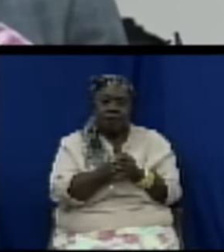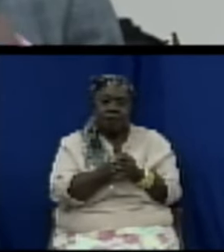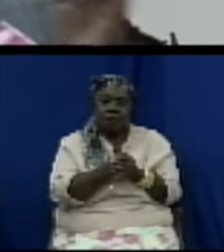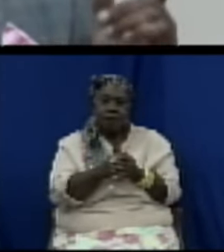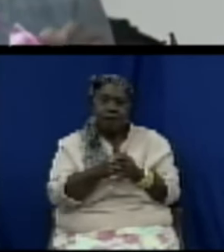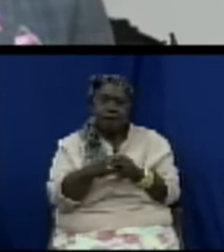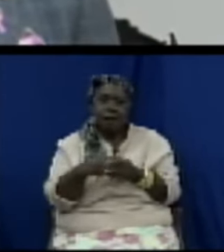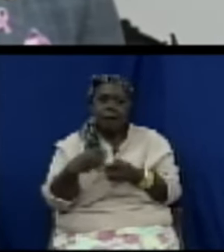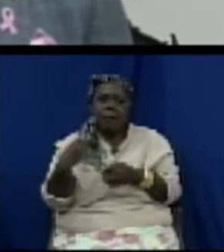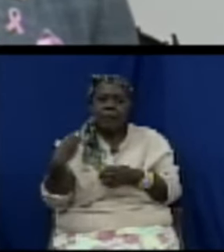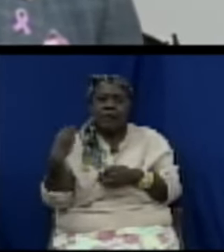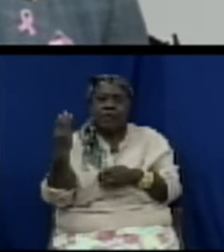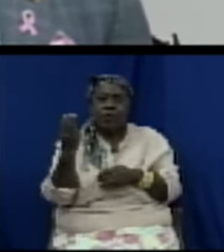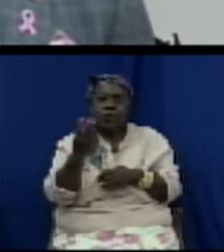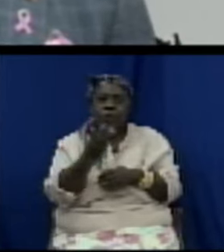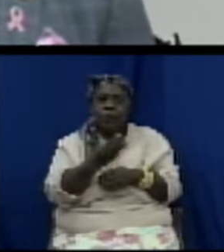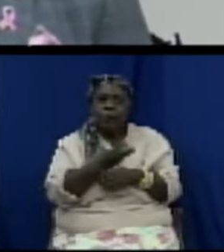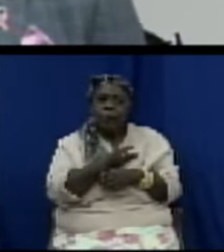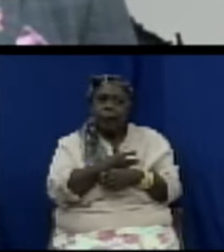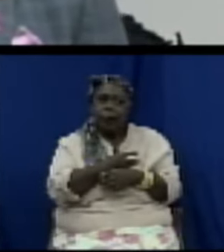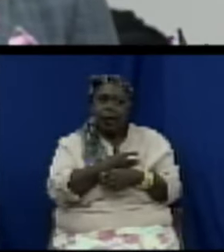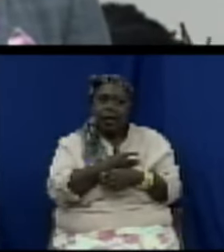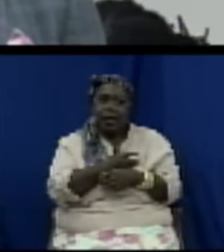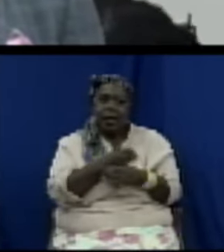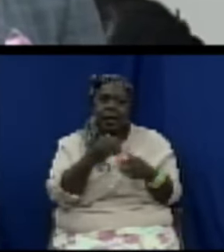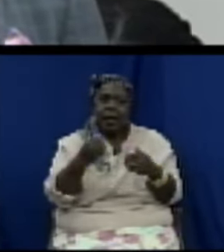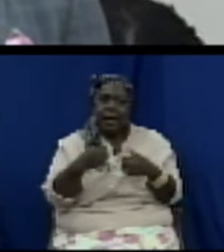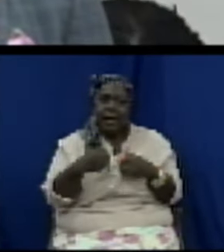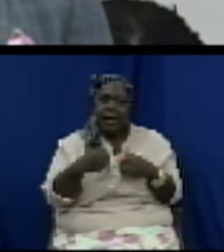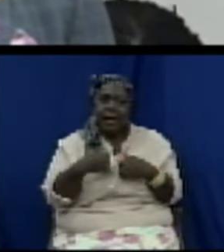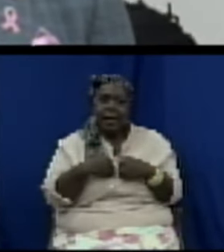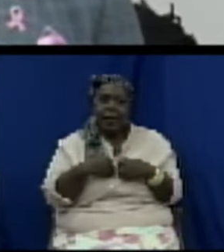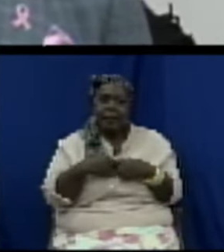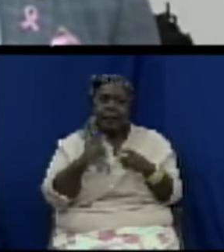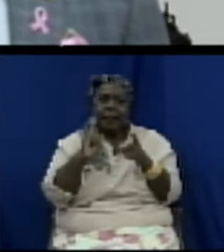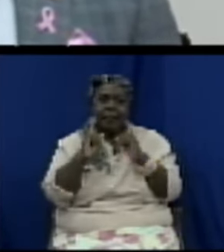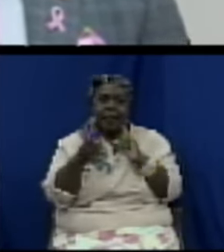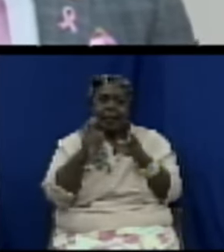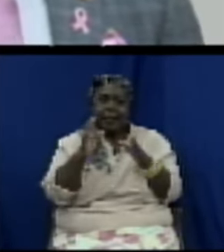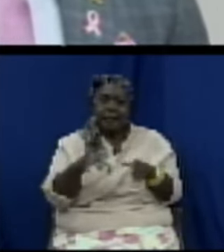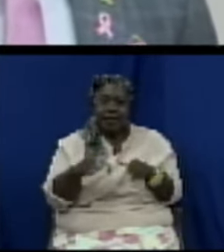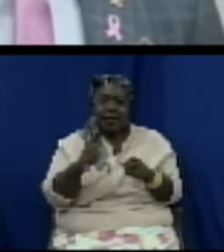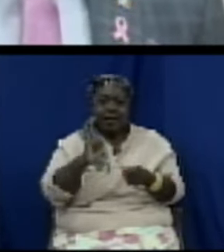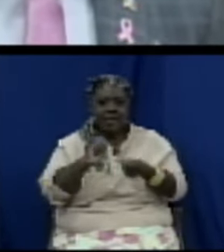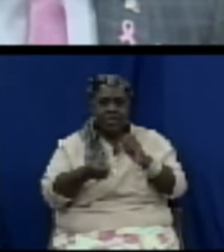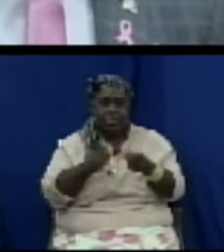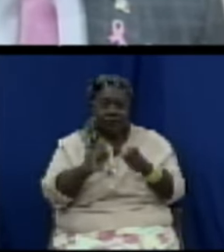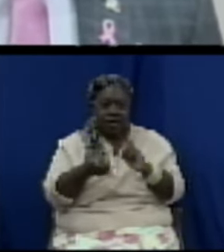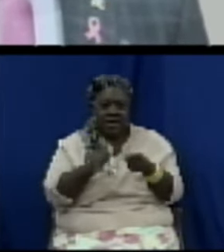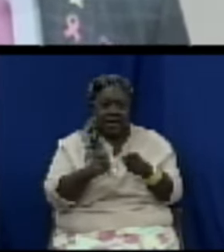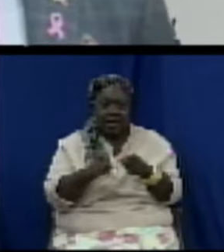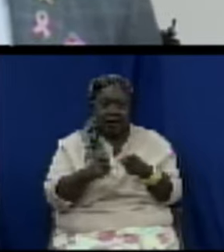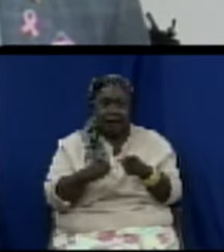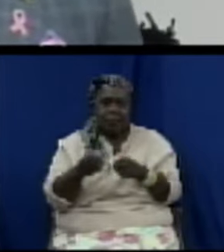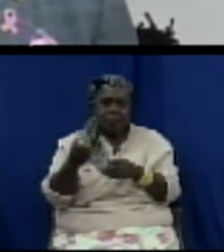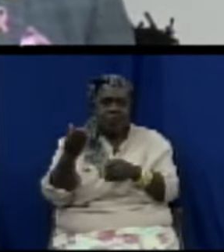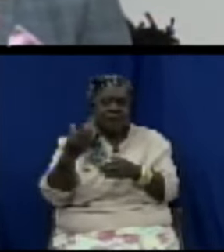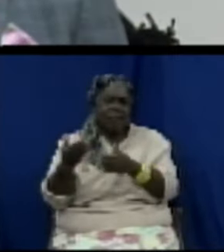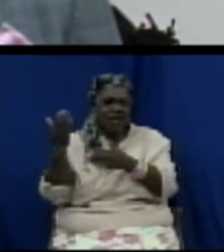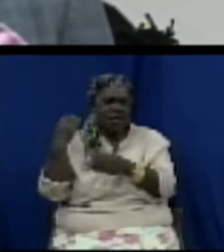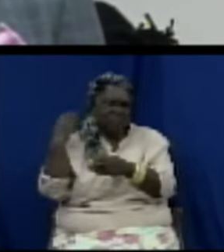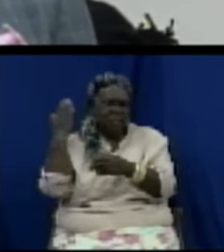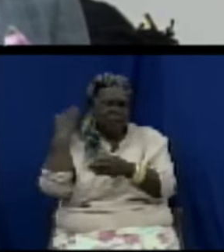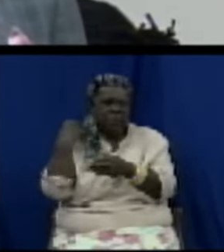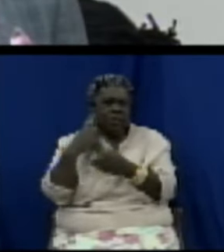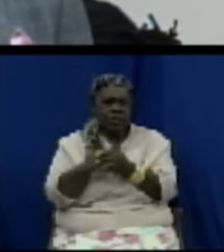for the CARICOM some months ago, where I also had the opportunity to speak. We want to create the model in St. Kitts and Navis and be